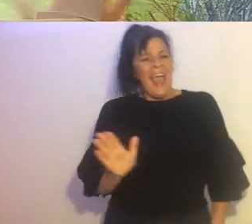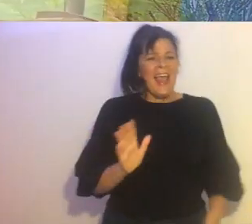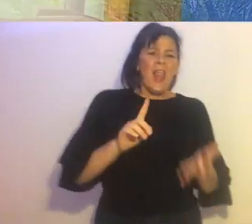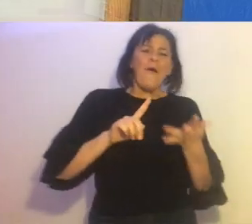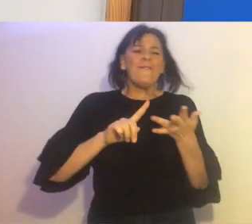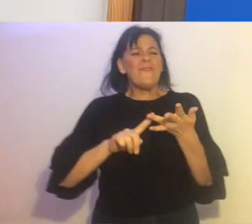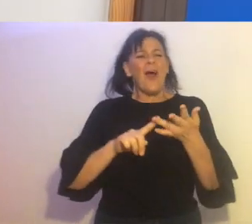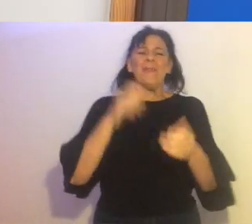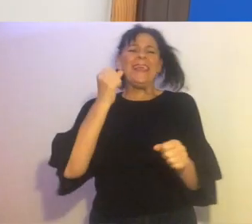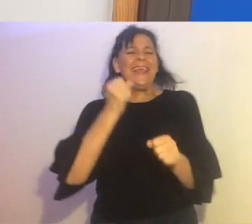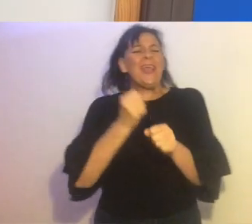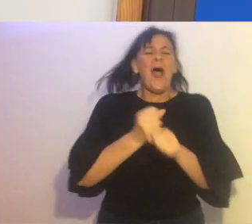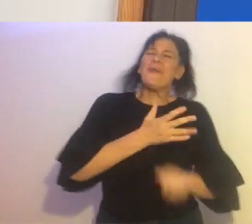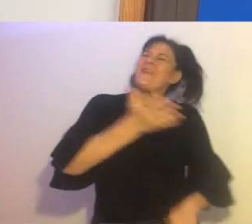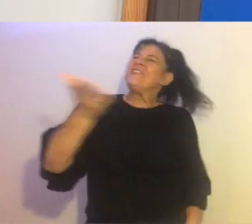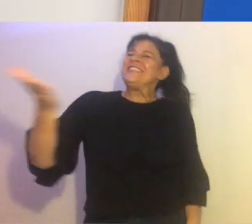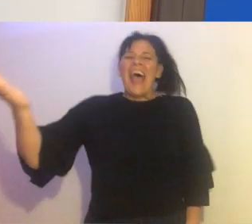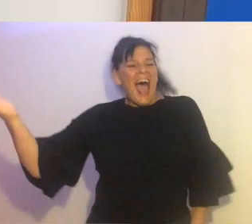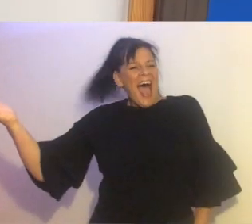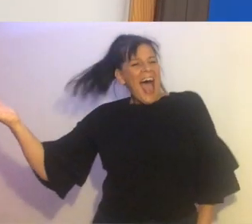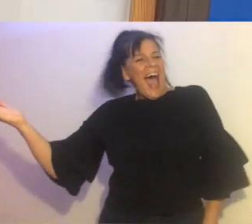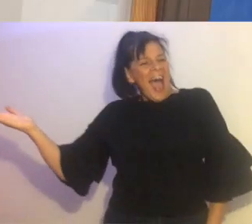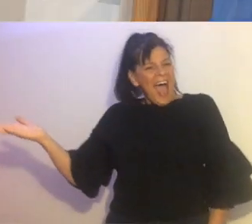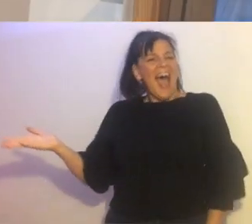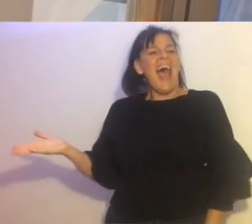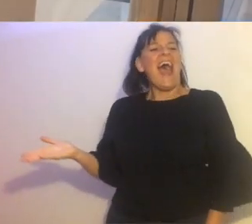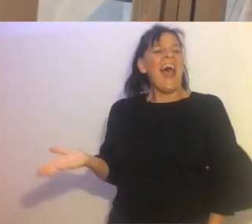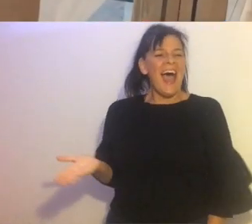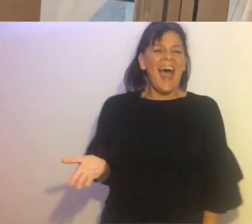Hello from the Oak Grove College